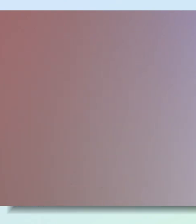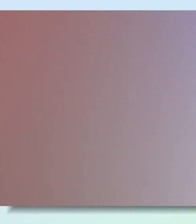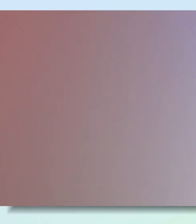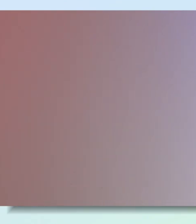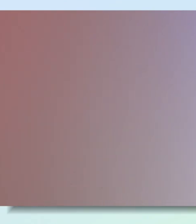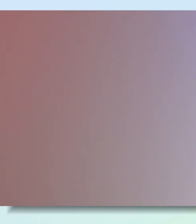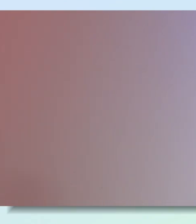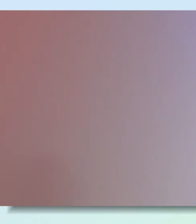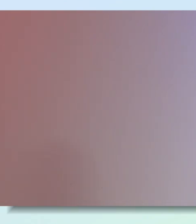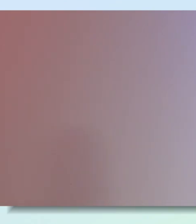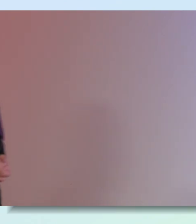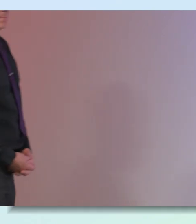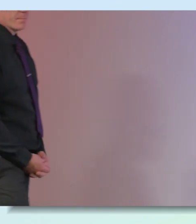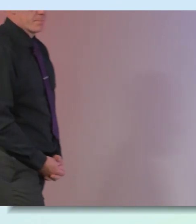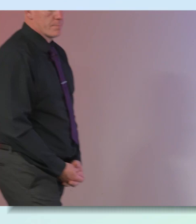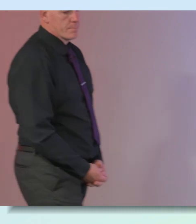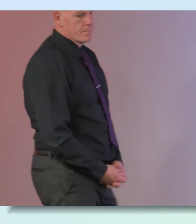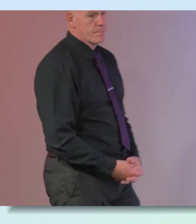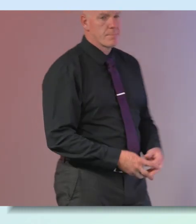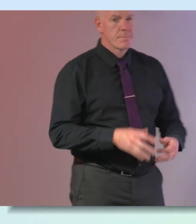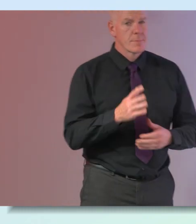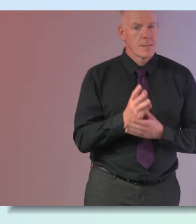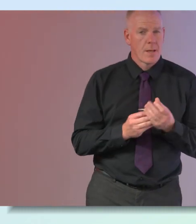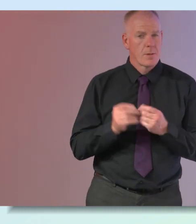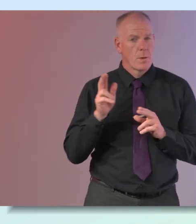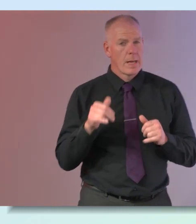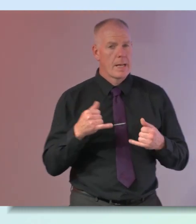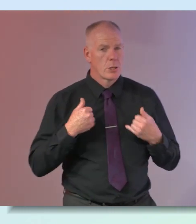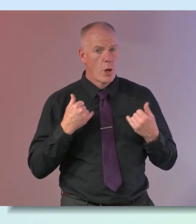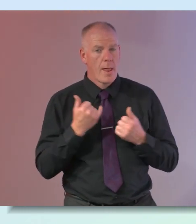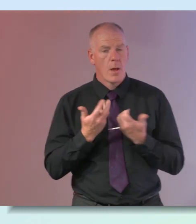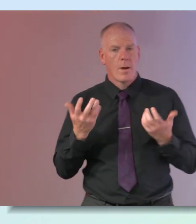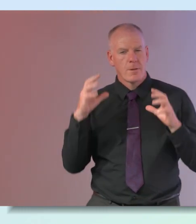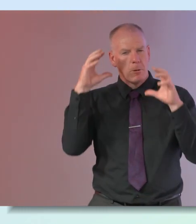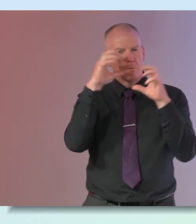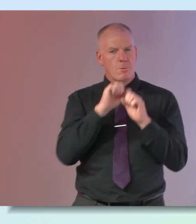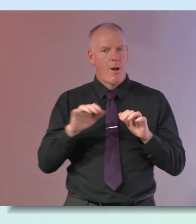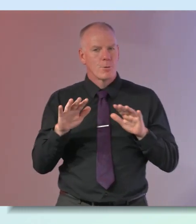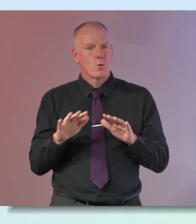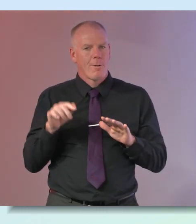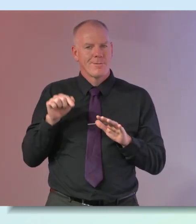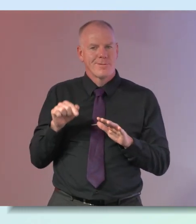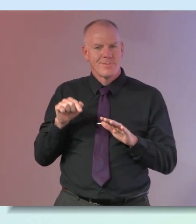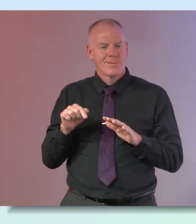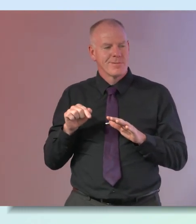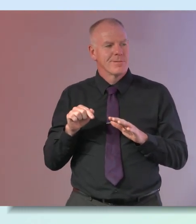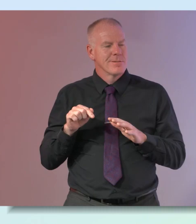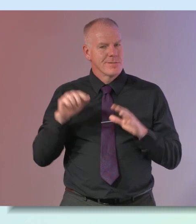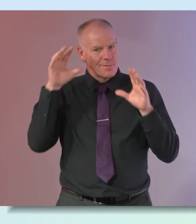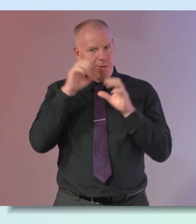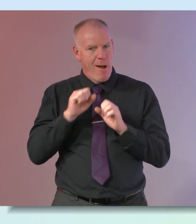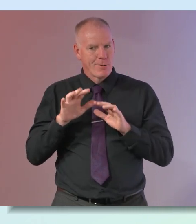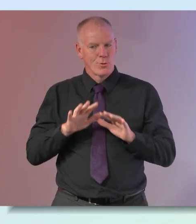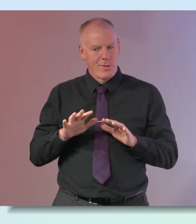uh you know dark chocolate maybe yeah i mean dark chocolate is an interesting one actually we know it's really high in